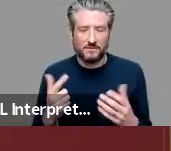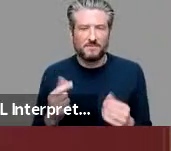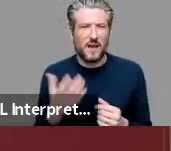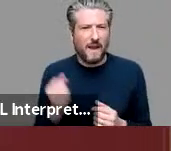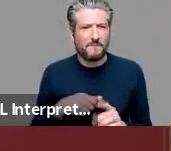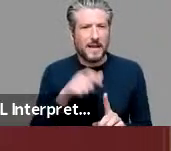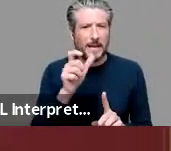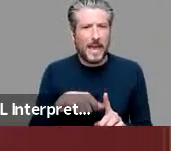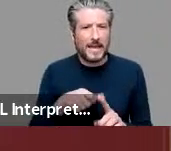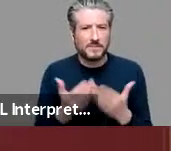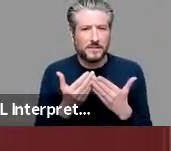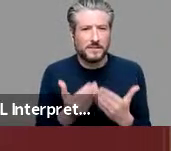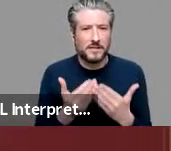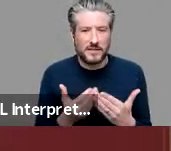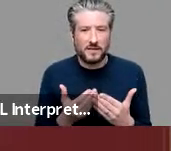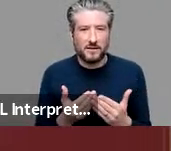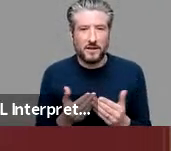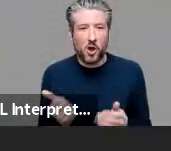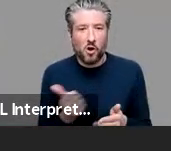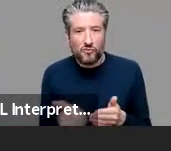irregular plurals in english